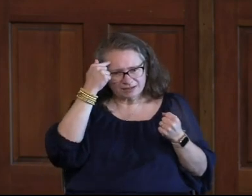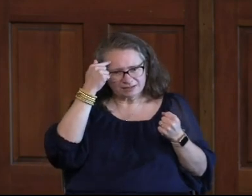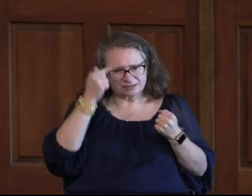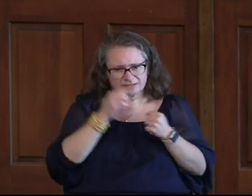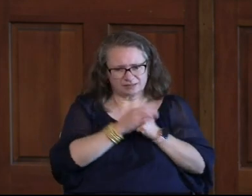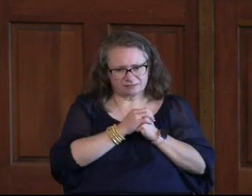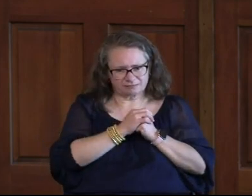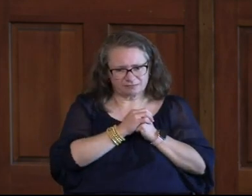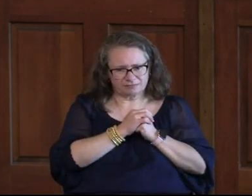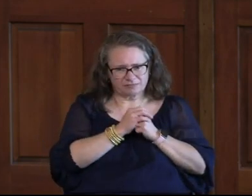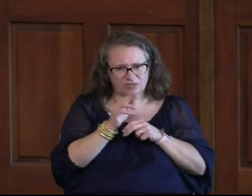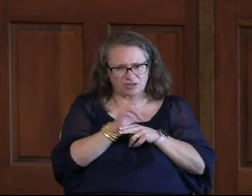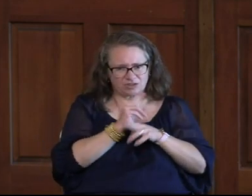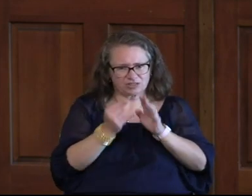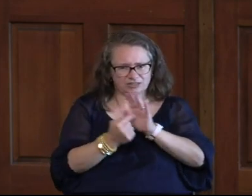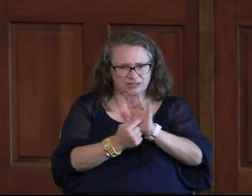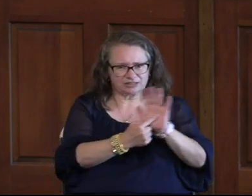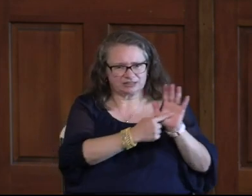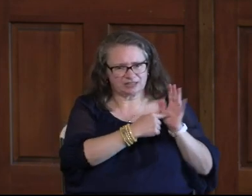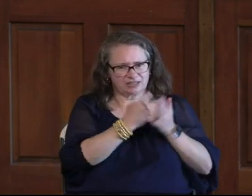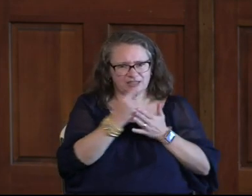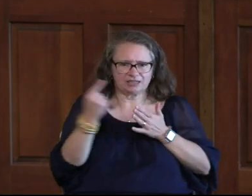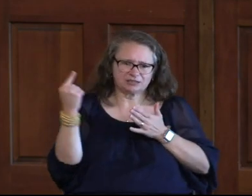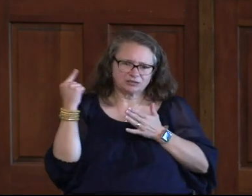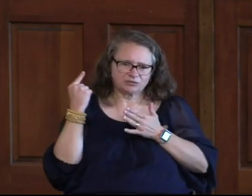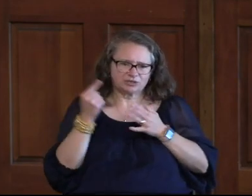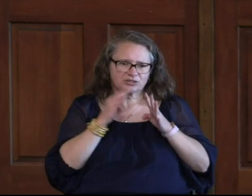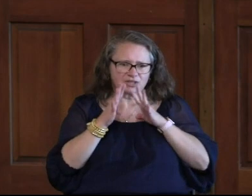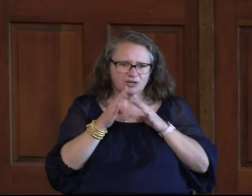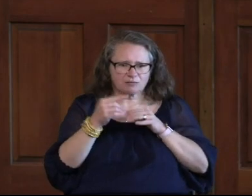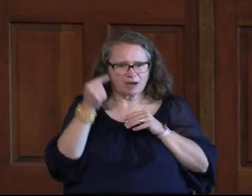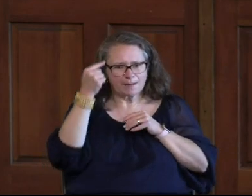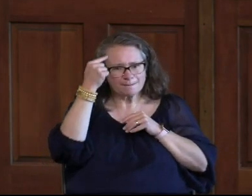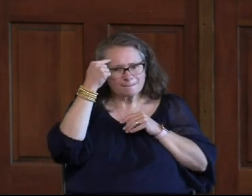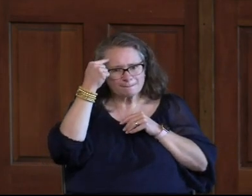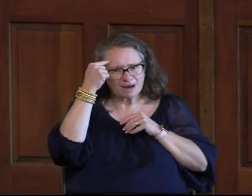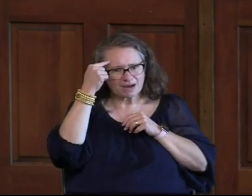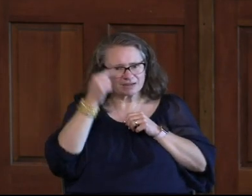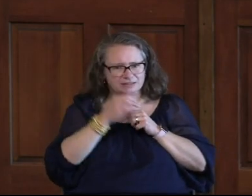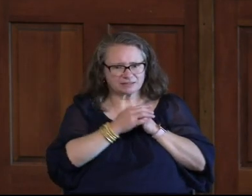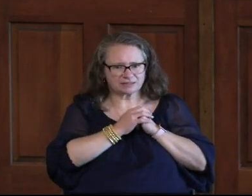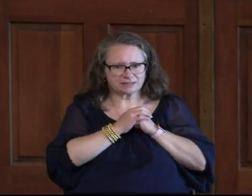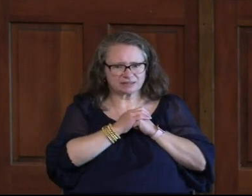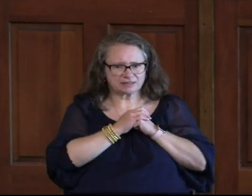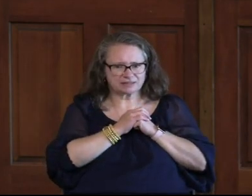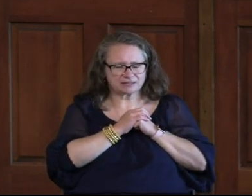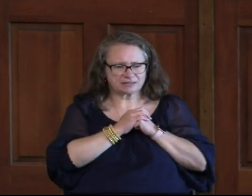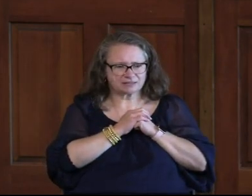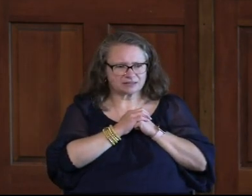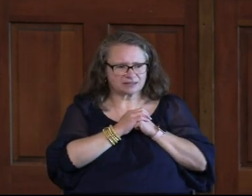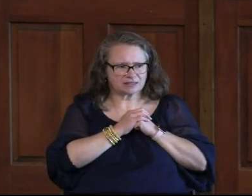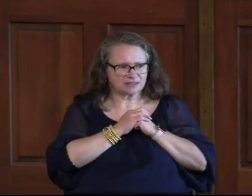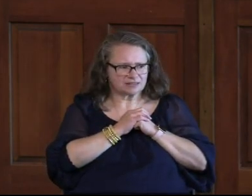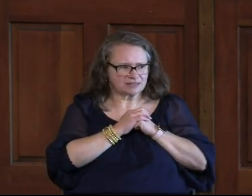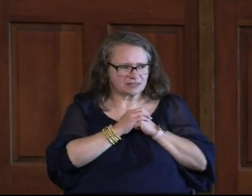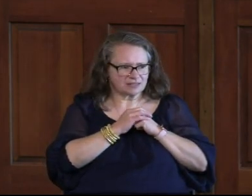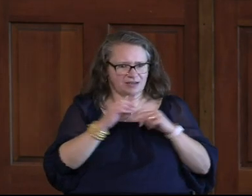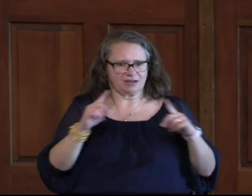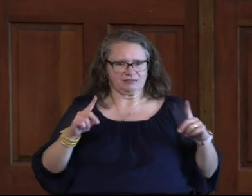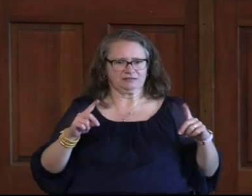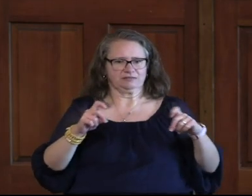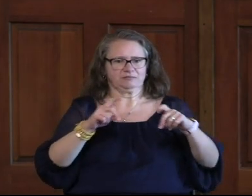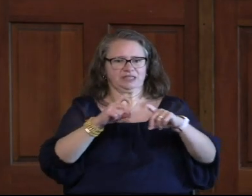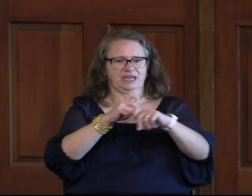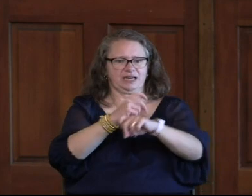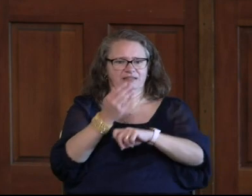your mind And we We use this Illustration Last week We were talking About our minds They're such a Complex thing